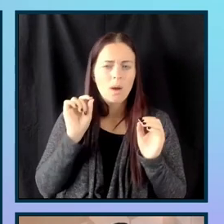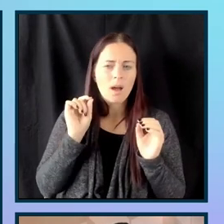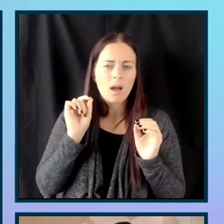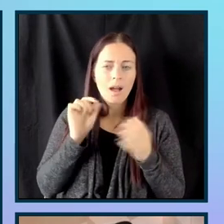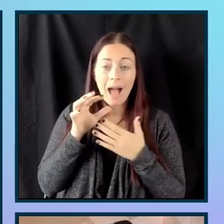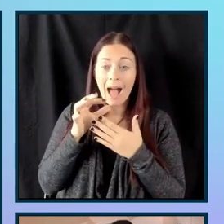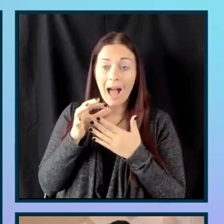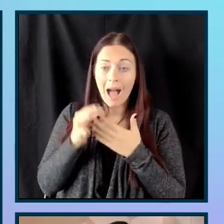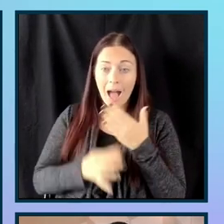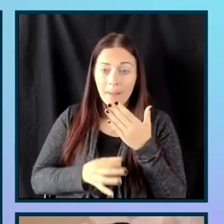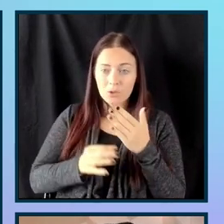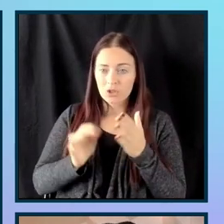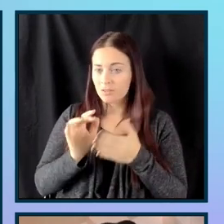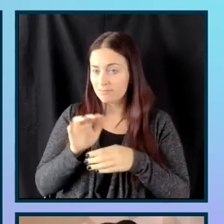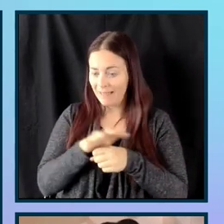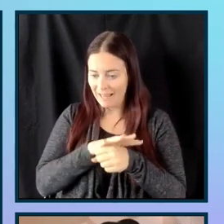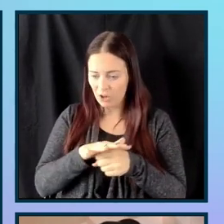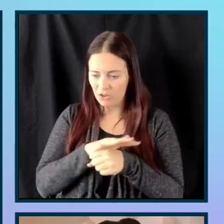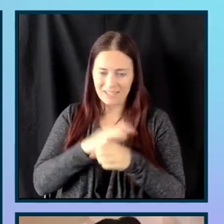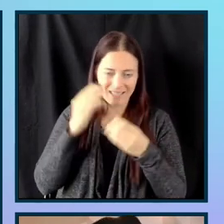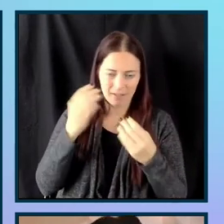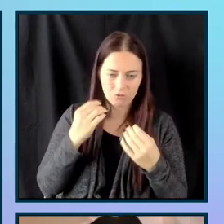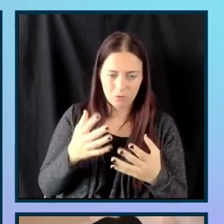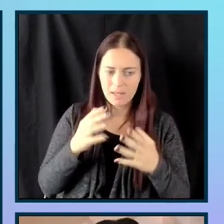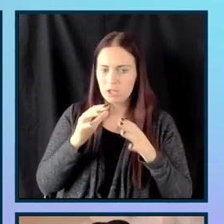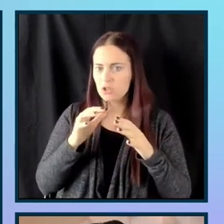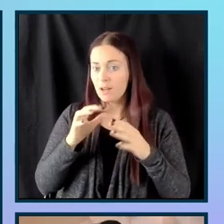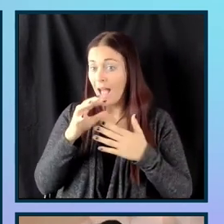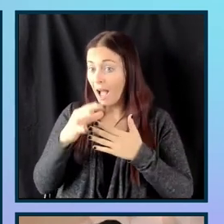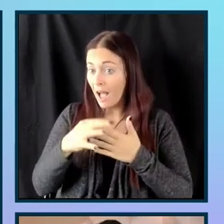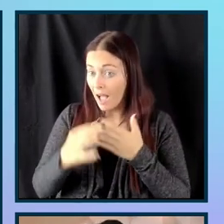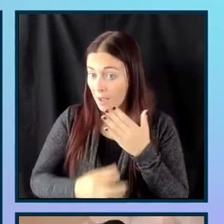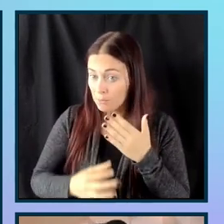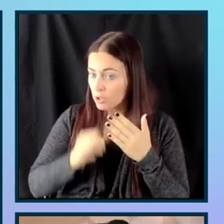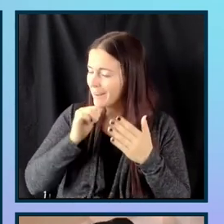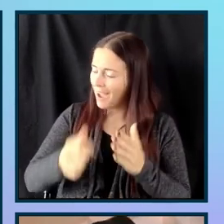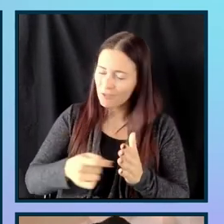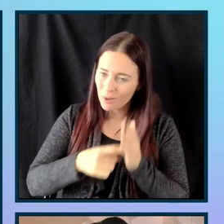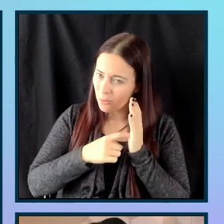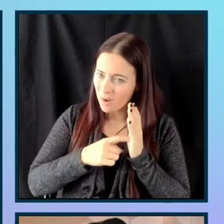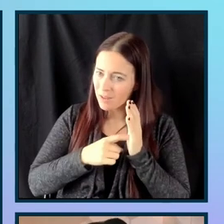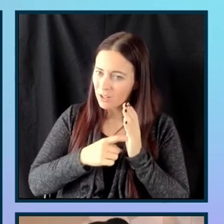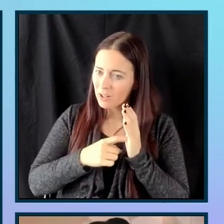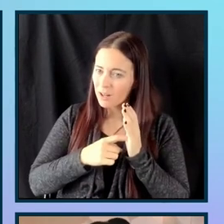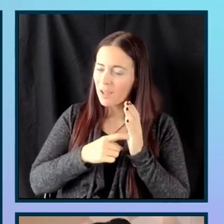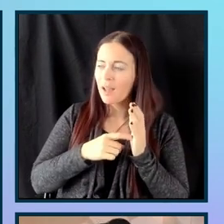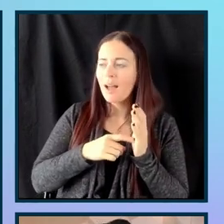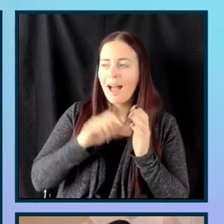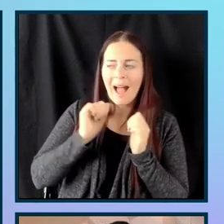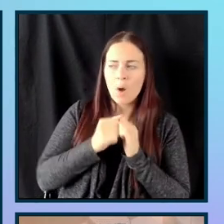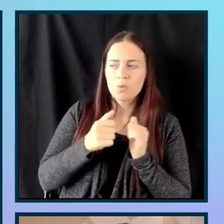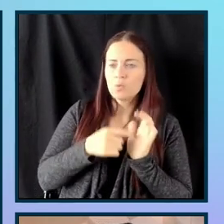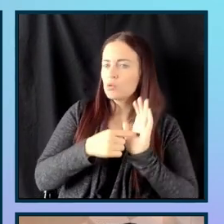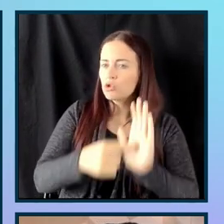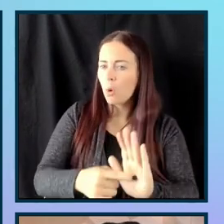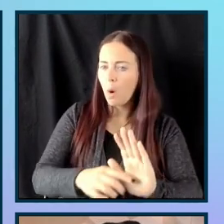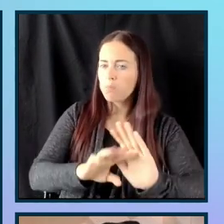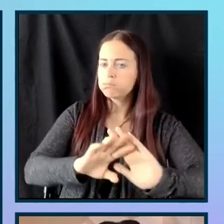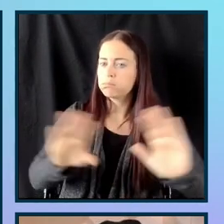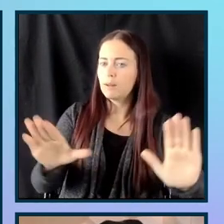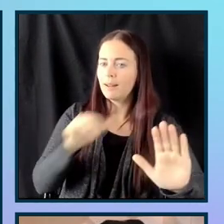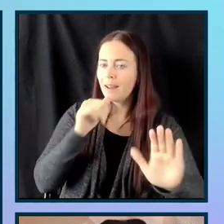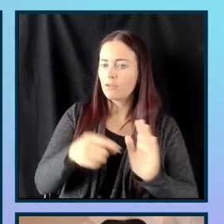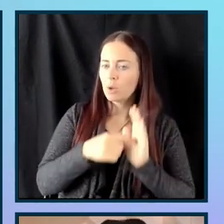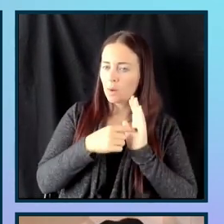those optional fields there? Why are you asking information that might be optional for the user? And maybe you might want to provide some information as to why you might